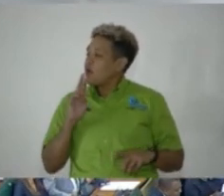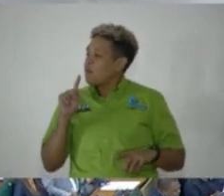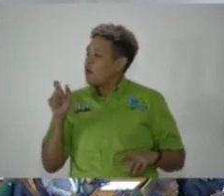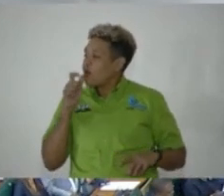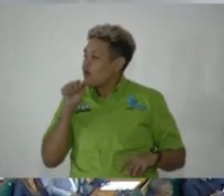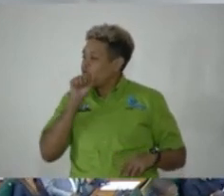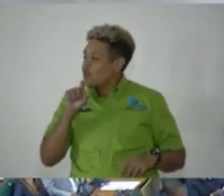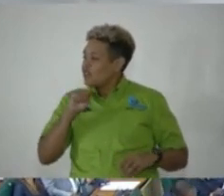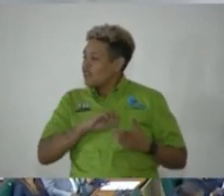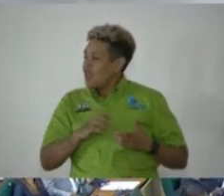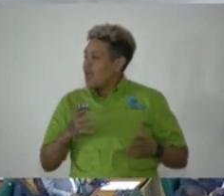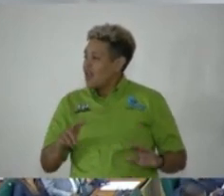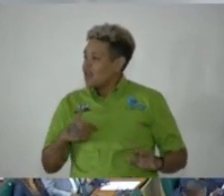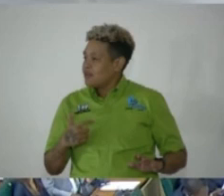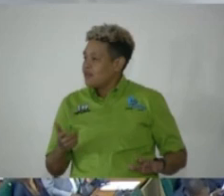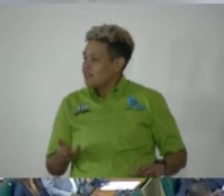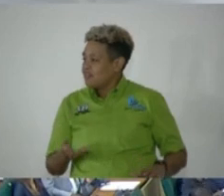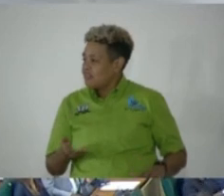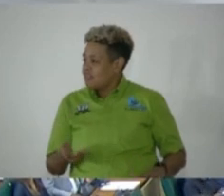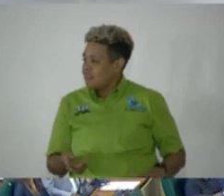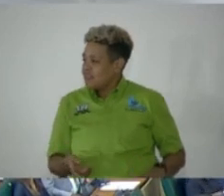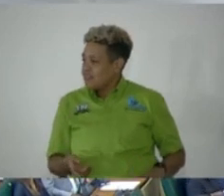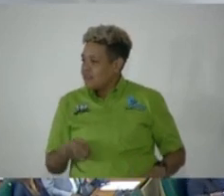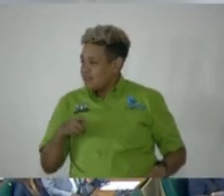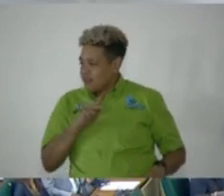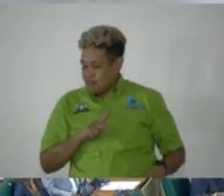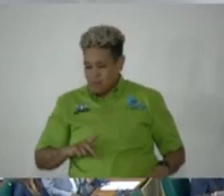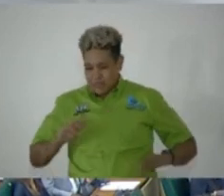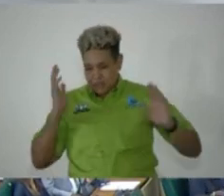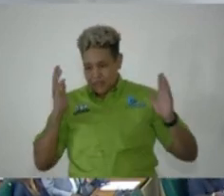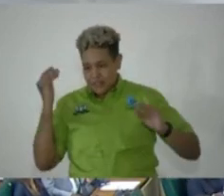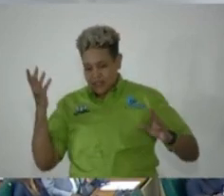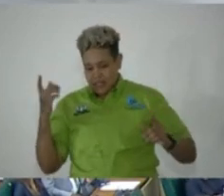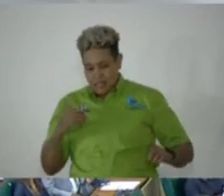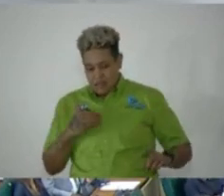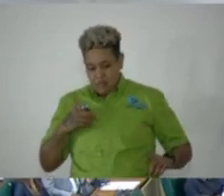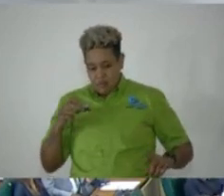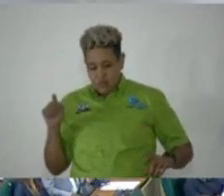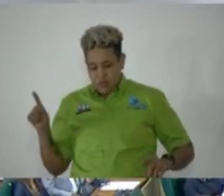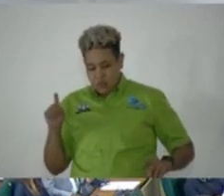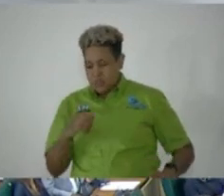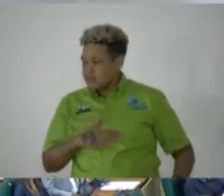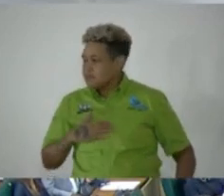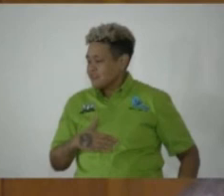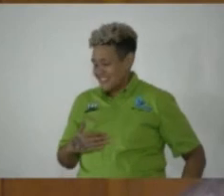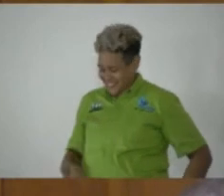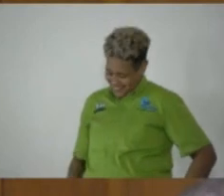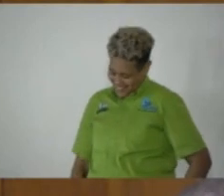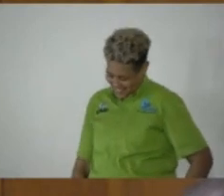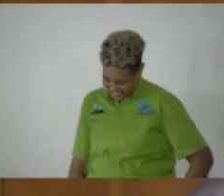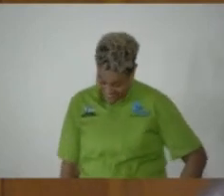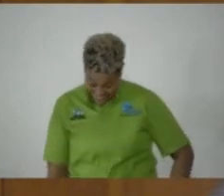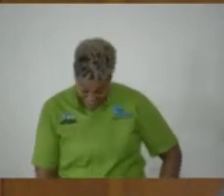who loves St. Thomas. Allow me. They were appointed Princess Margaret and you, right? Member Charles, to your question, please. And my question.